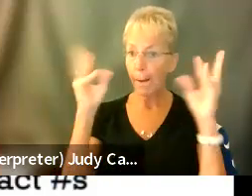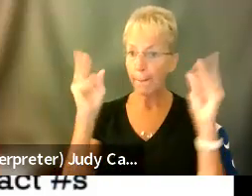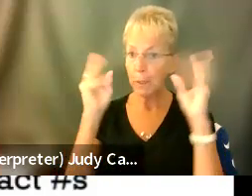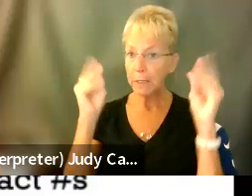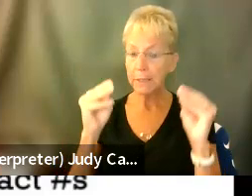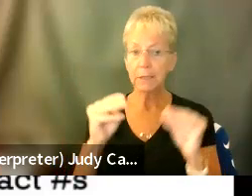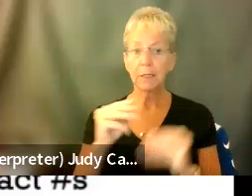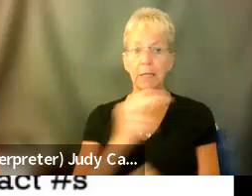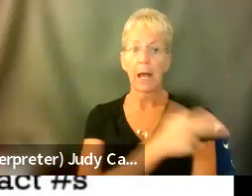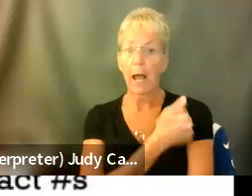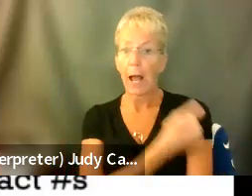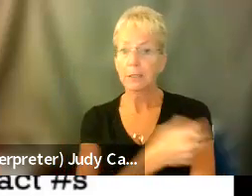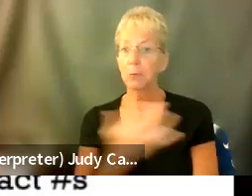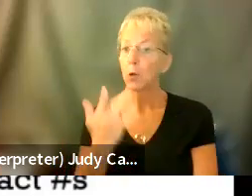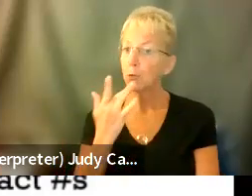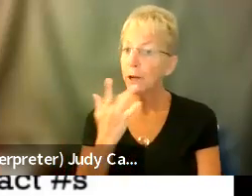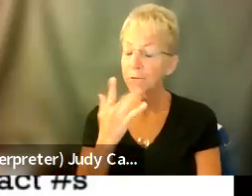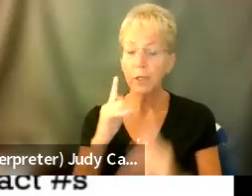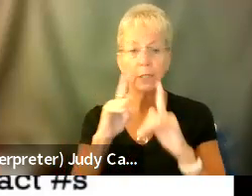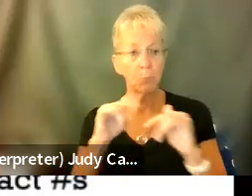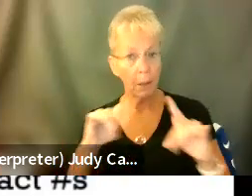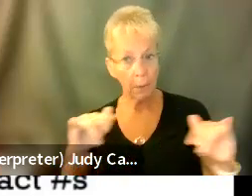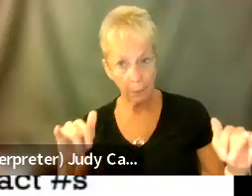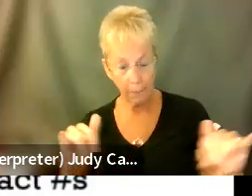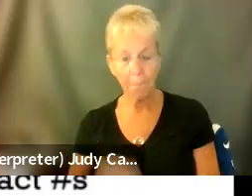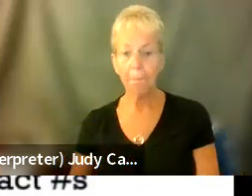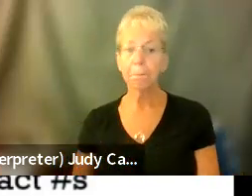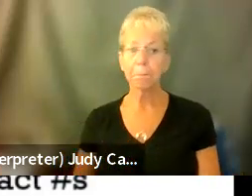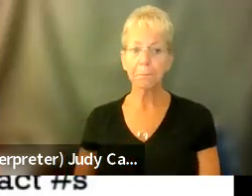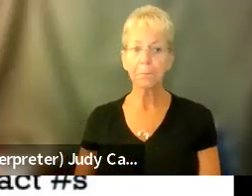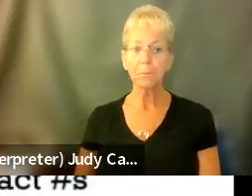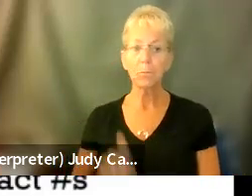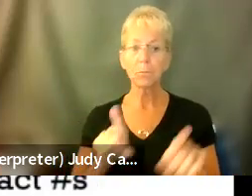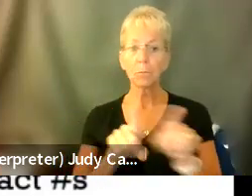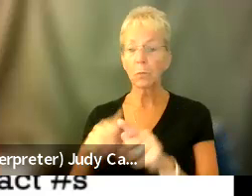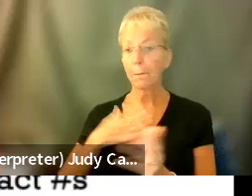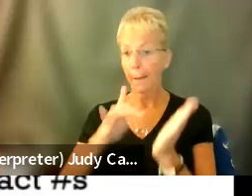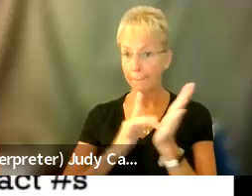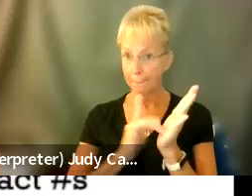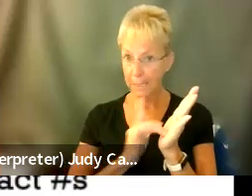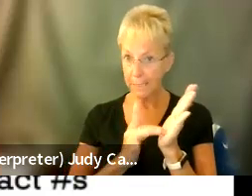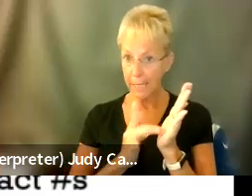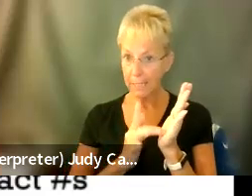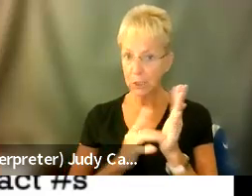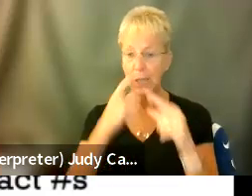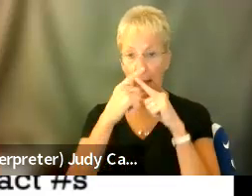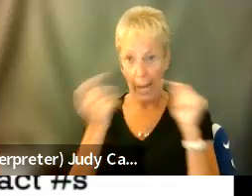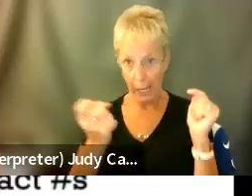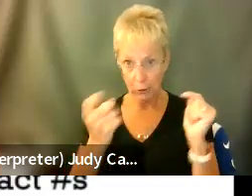hospital preference, things like that. It lists all of my medication and allergies,